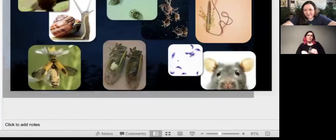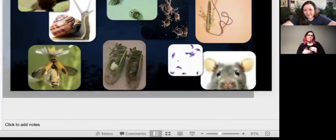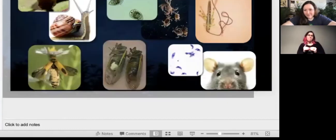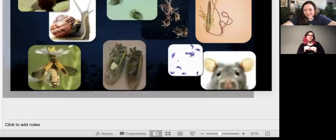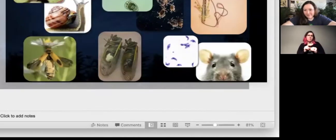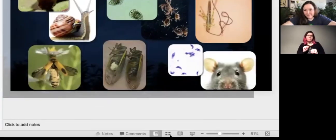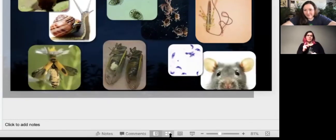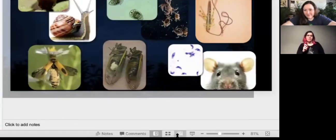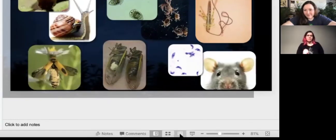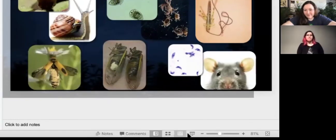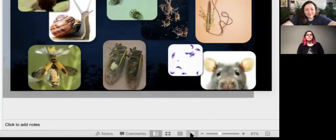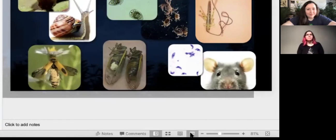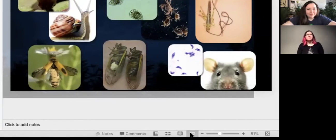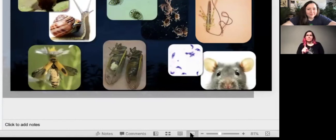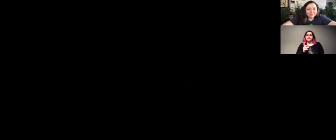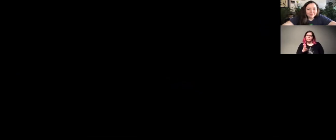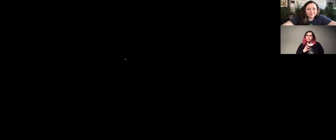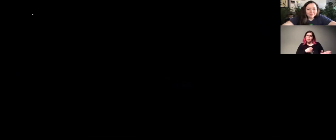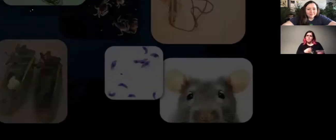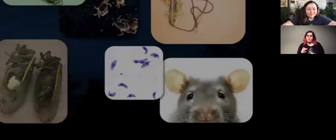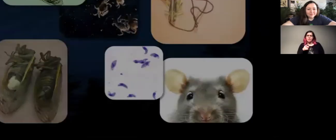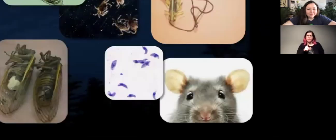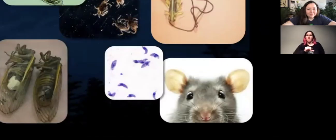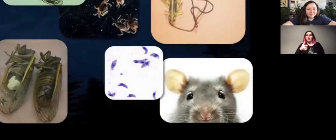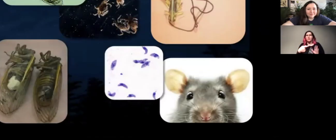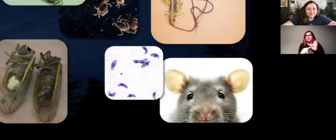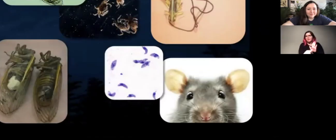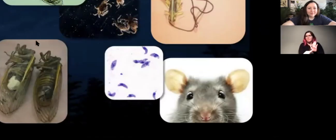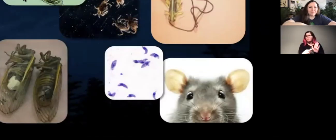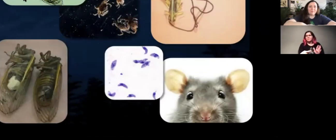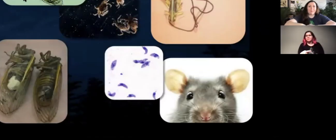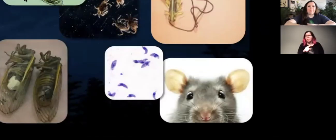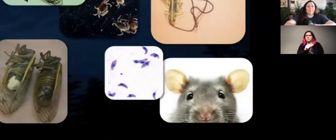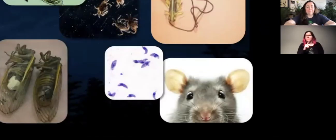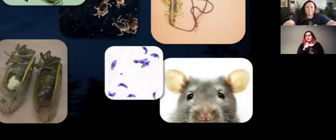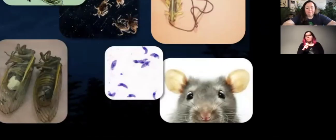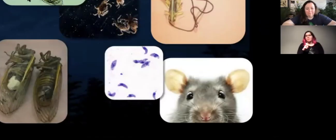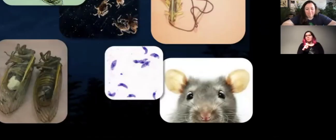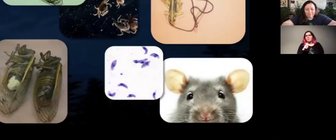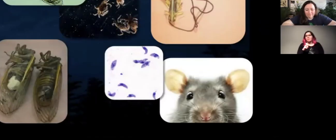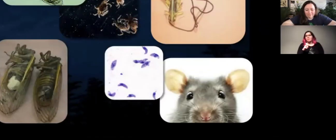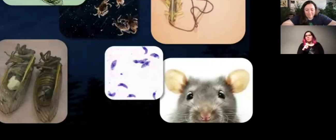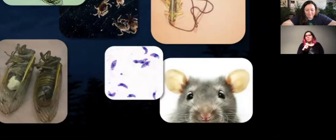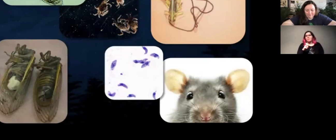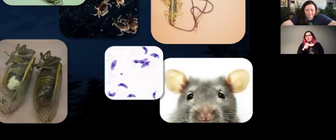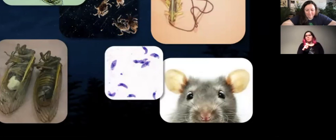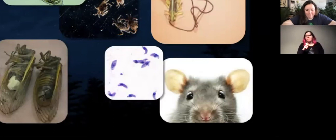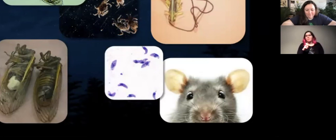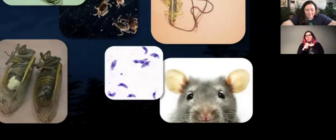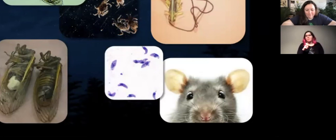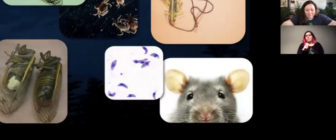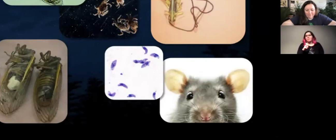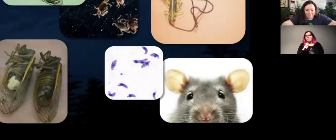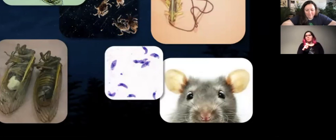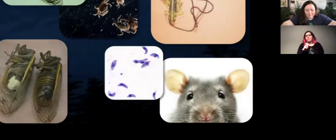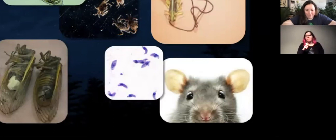Okay, so I did prepare one slide here of some other examples of zombie critters, right? So this one right